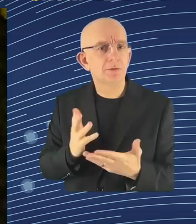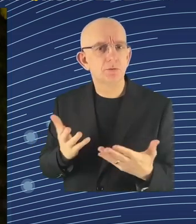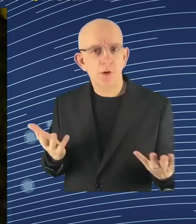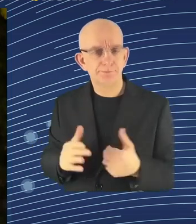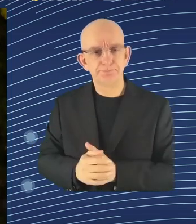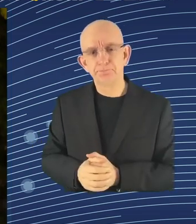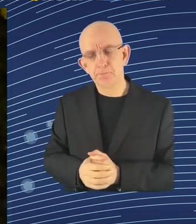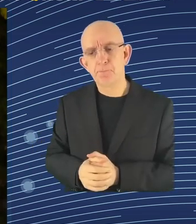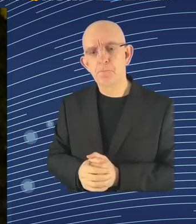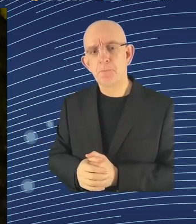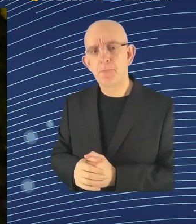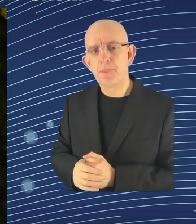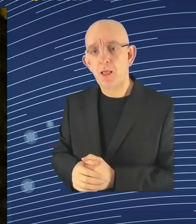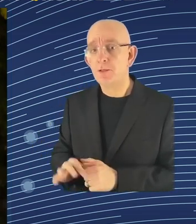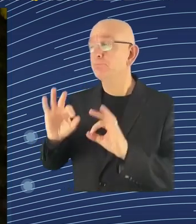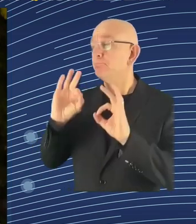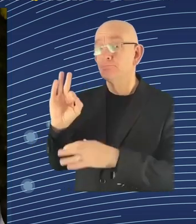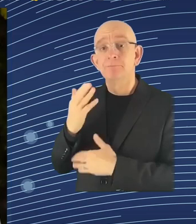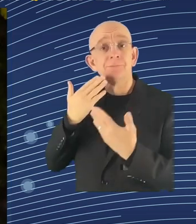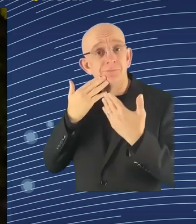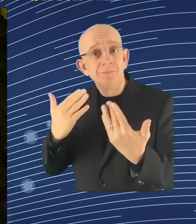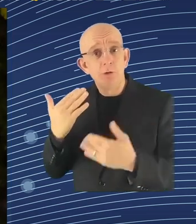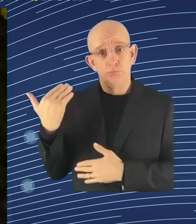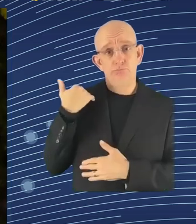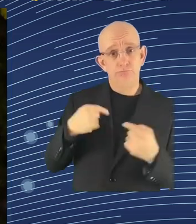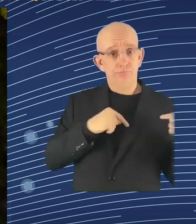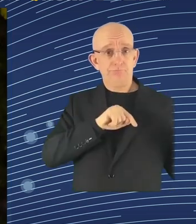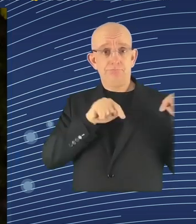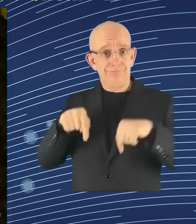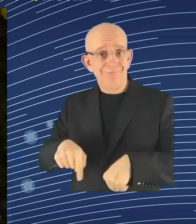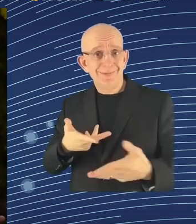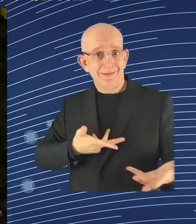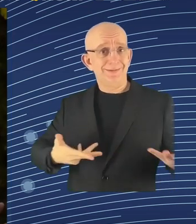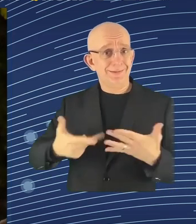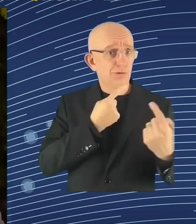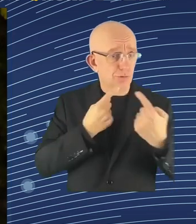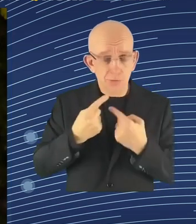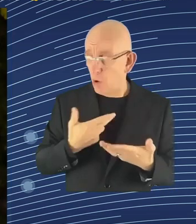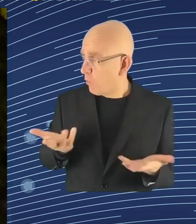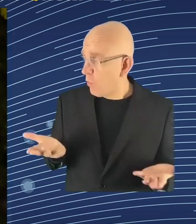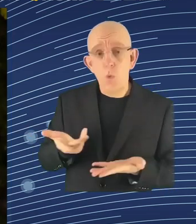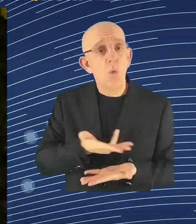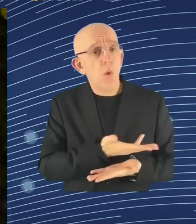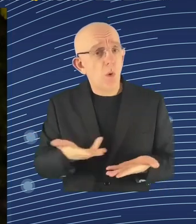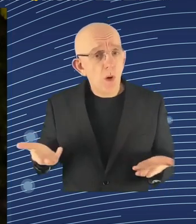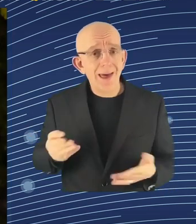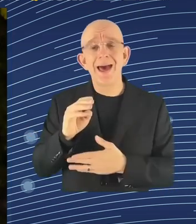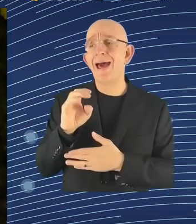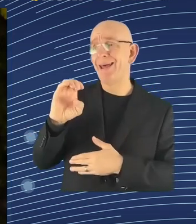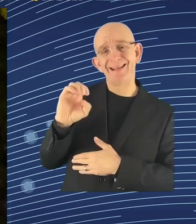human-centric plea or approach to technology. This is absolutely what the ILO would also promote.